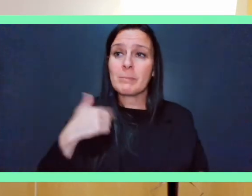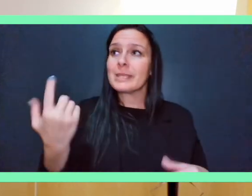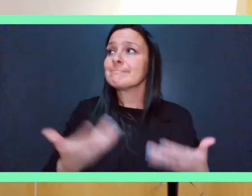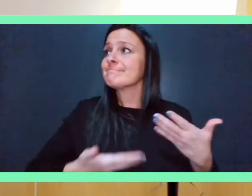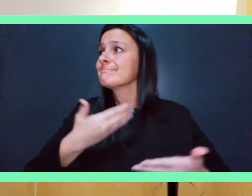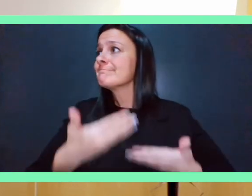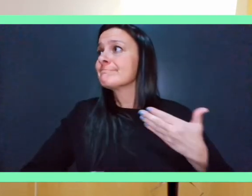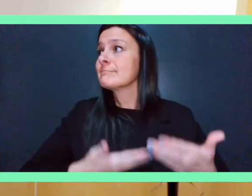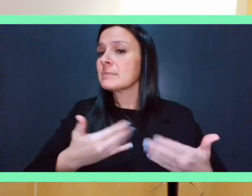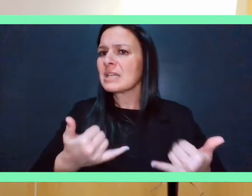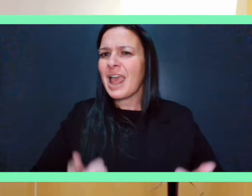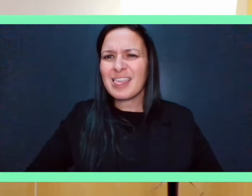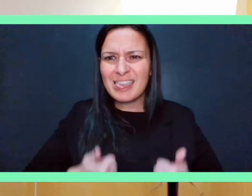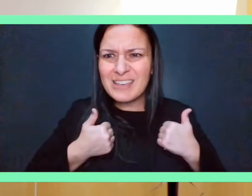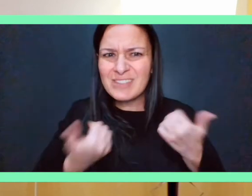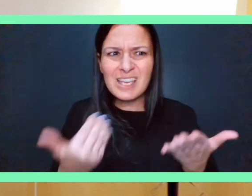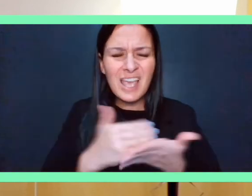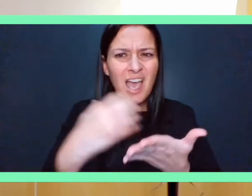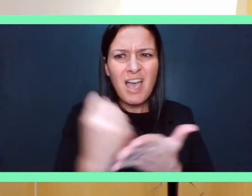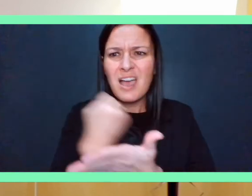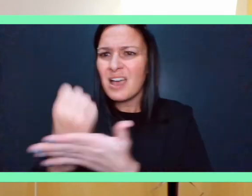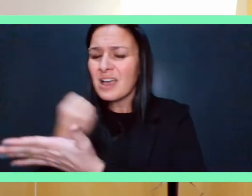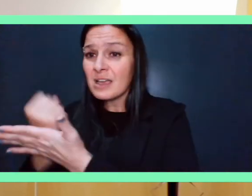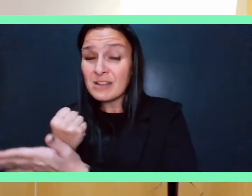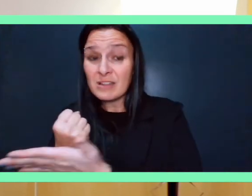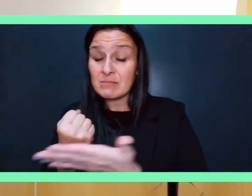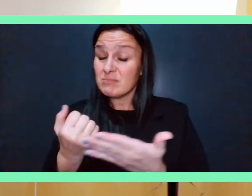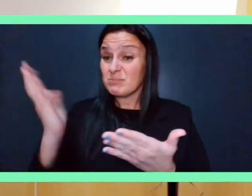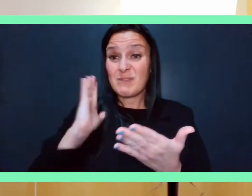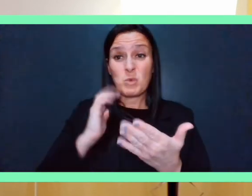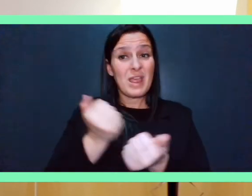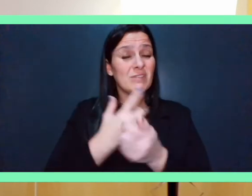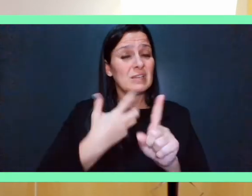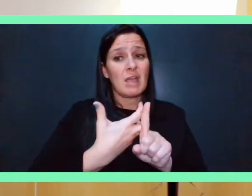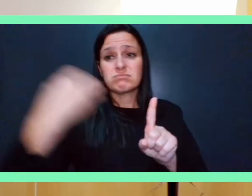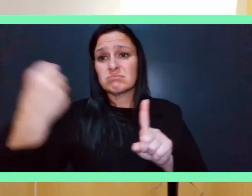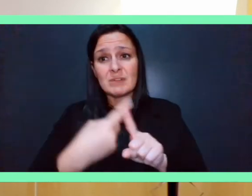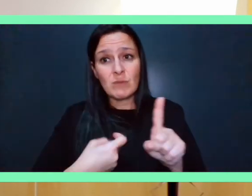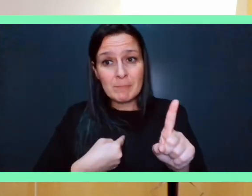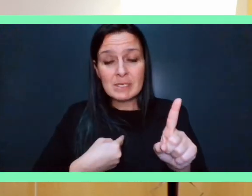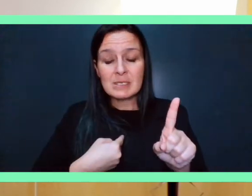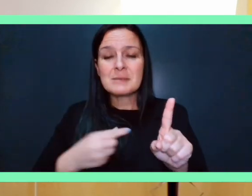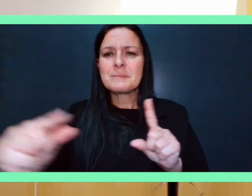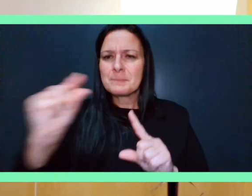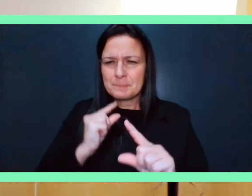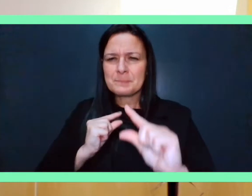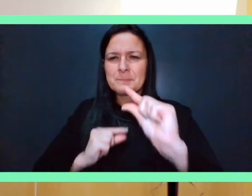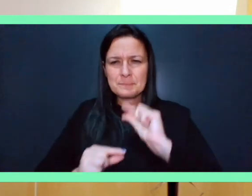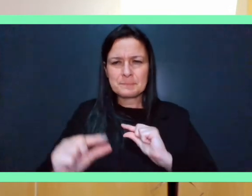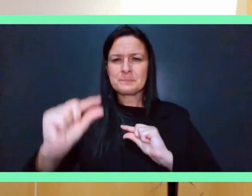to living again I've had everything stripped from me and I've been given it back